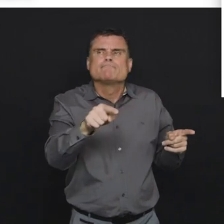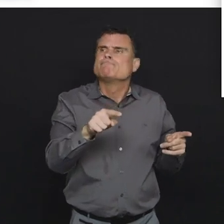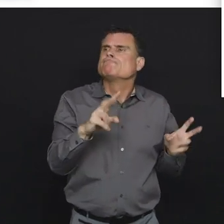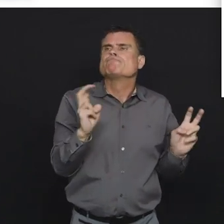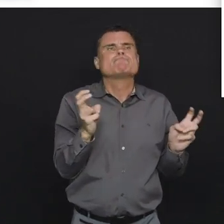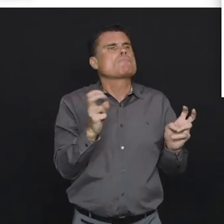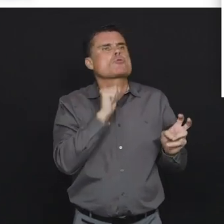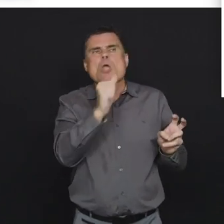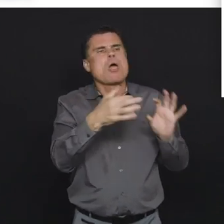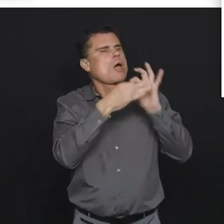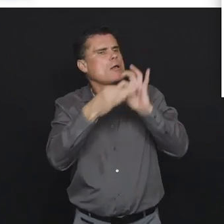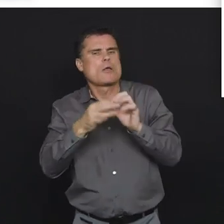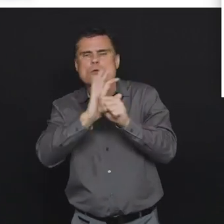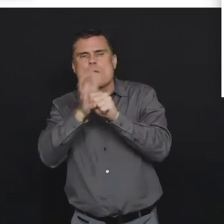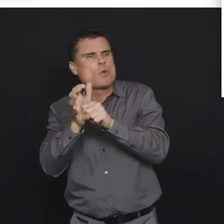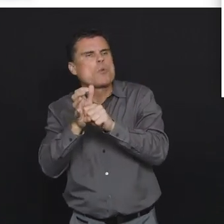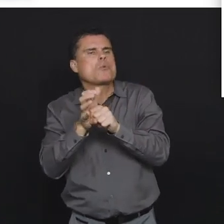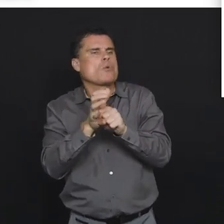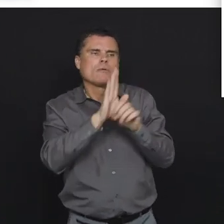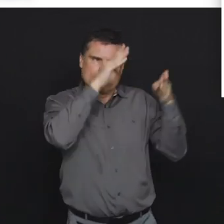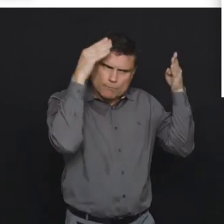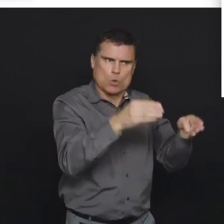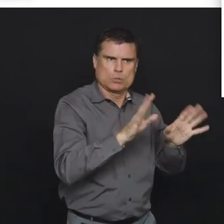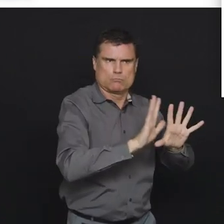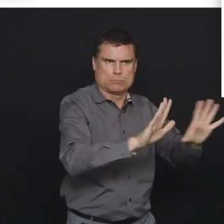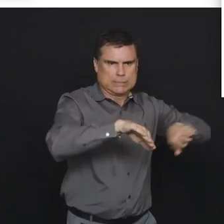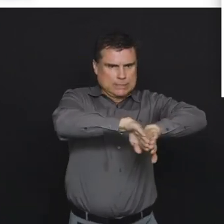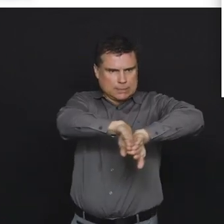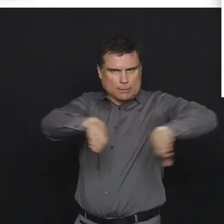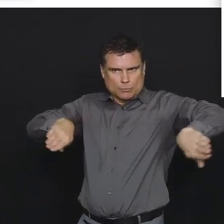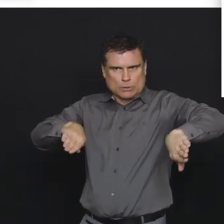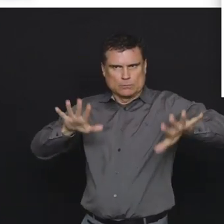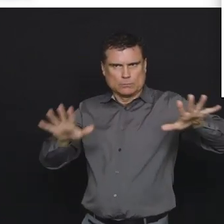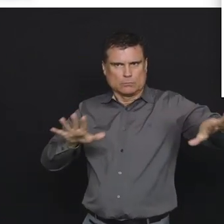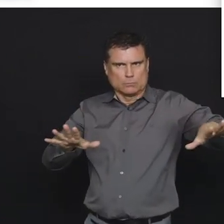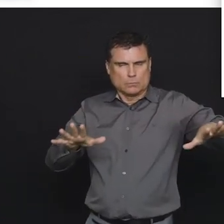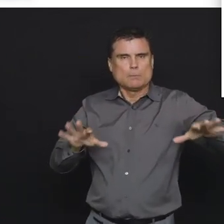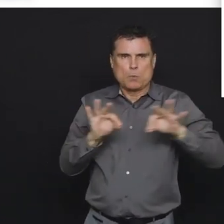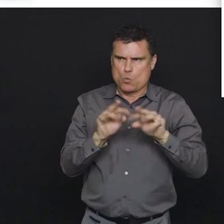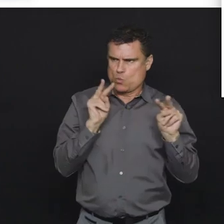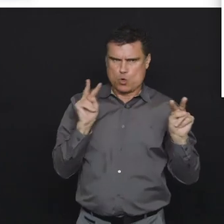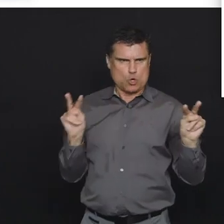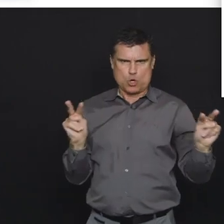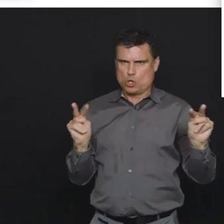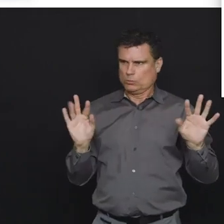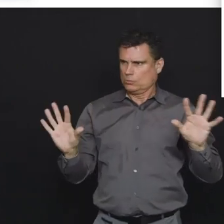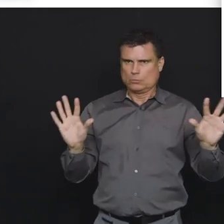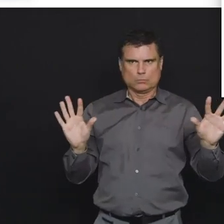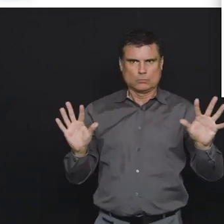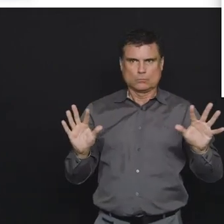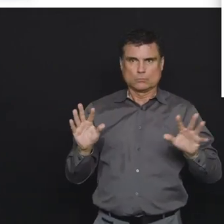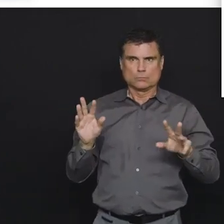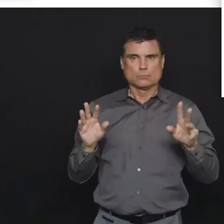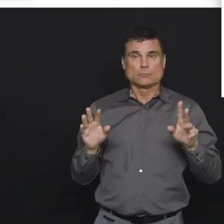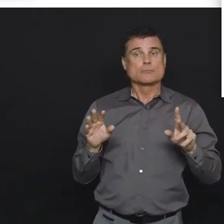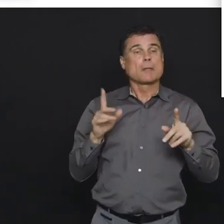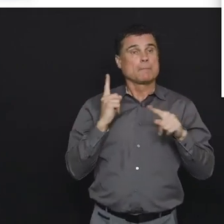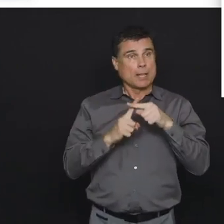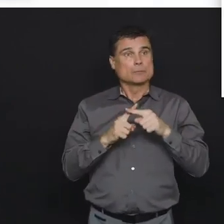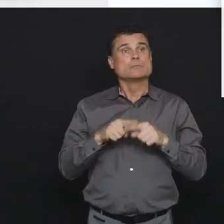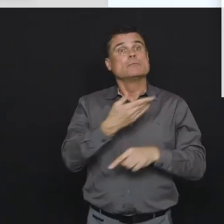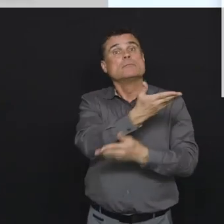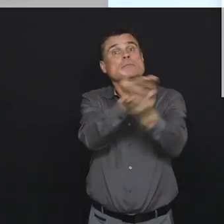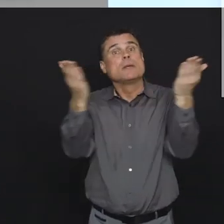less critical care work, enhancing primary and community care capacity, support and monitor COVID-19